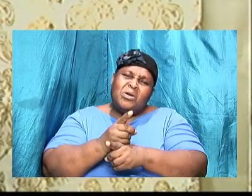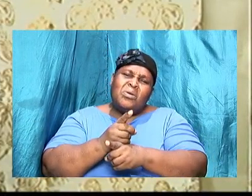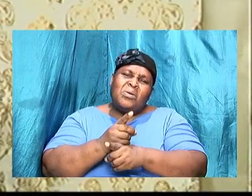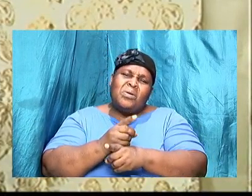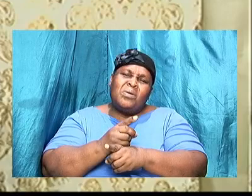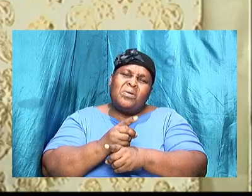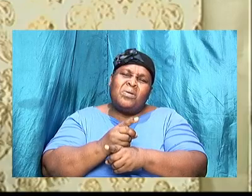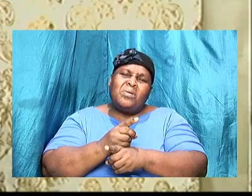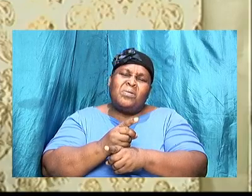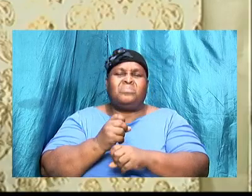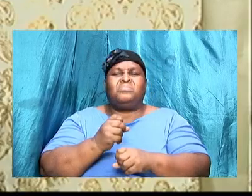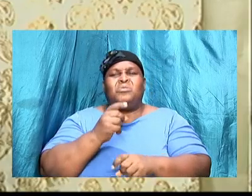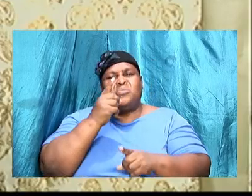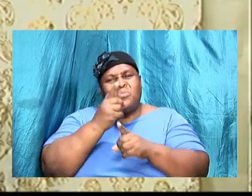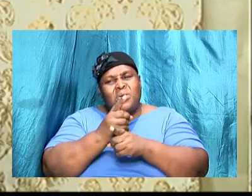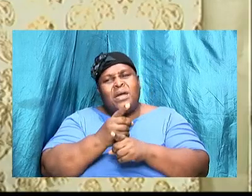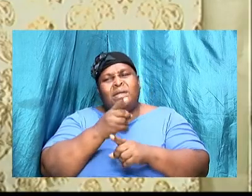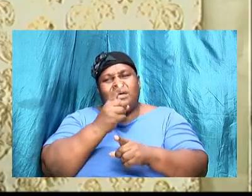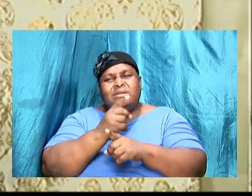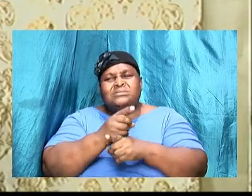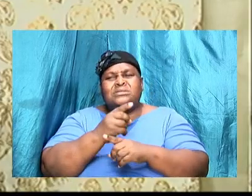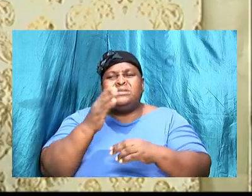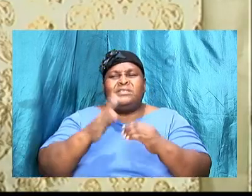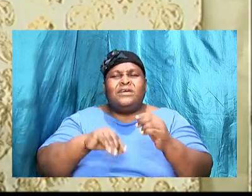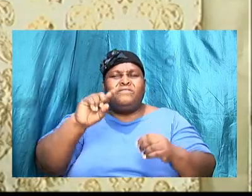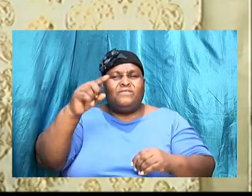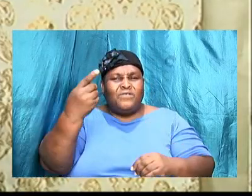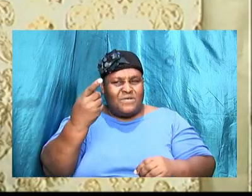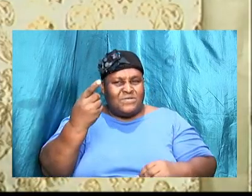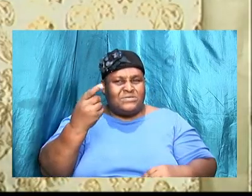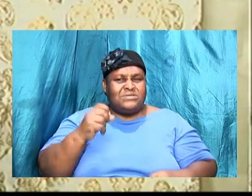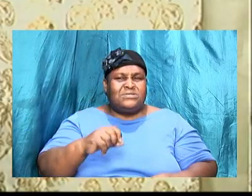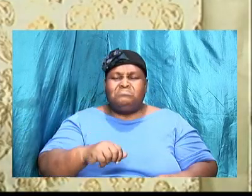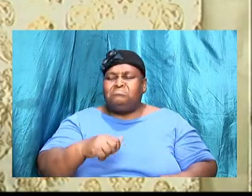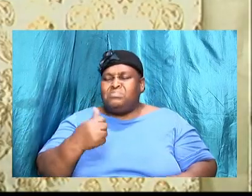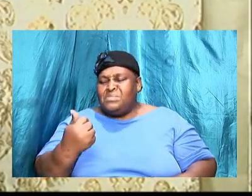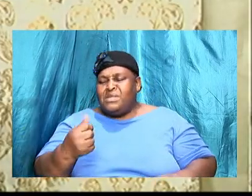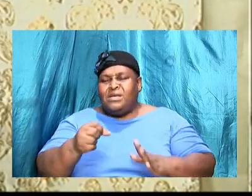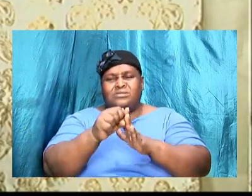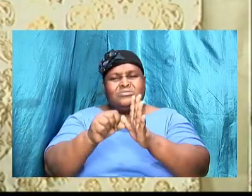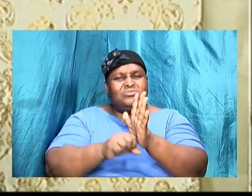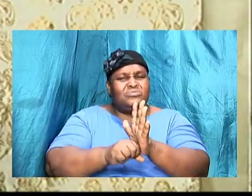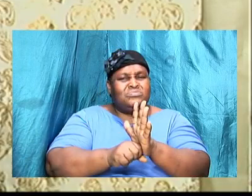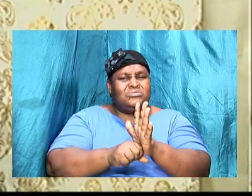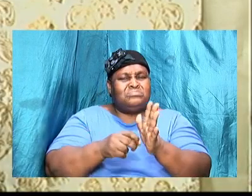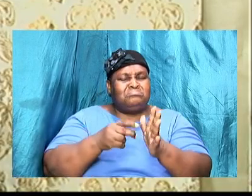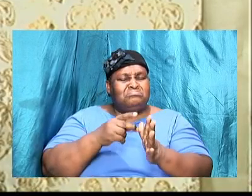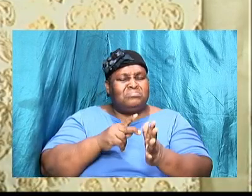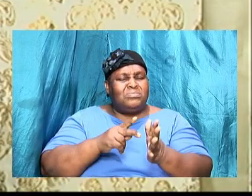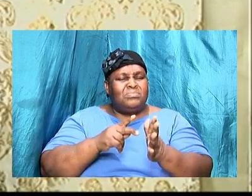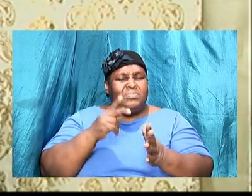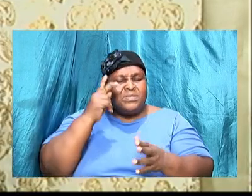explicit answer than the first there were other scriptures that we look at so David